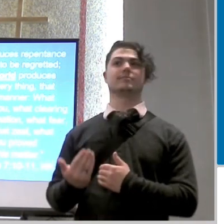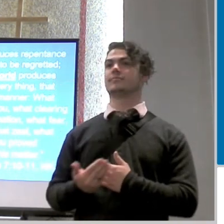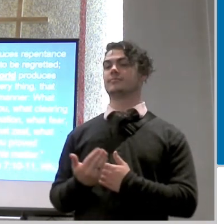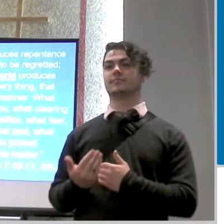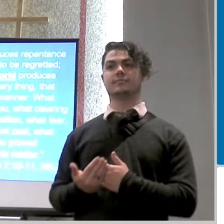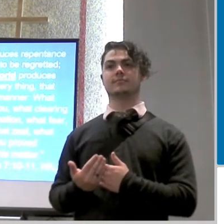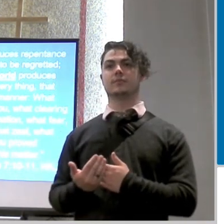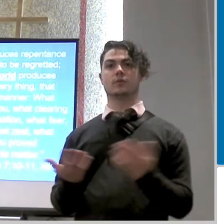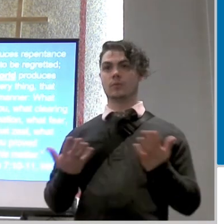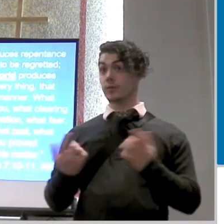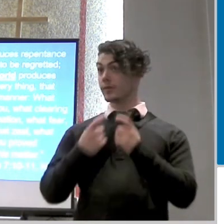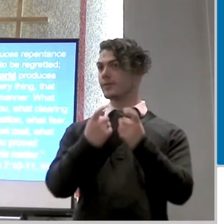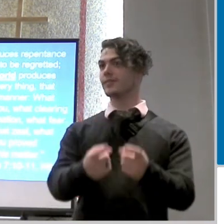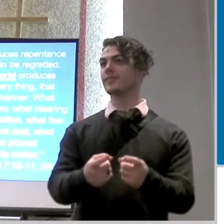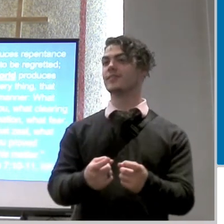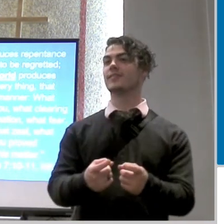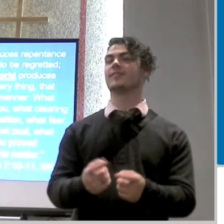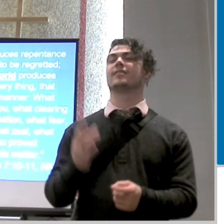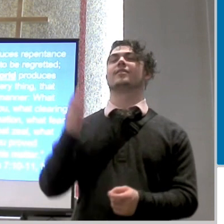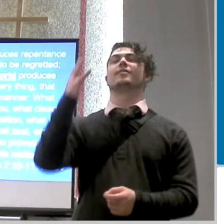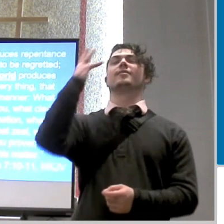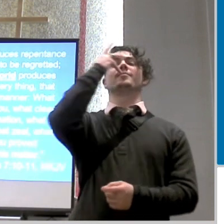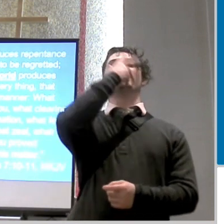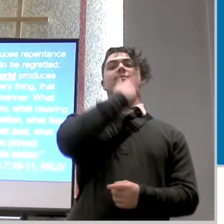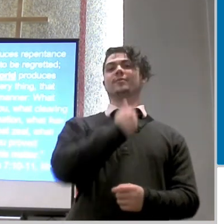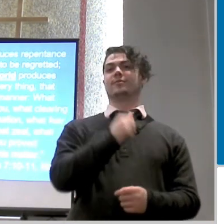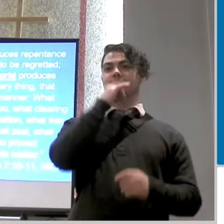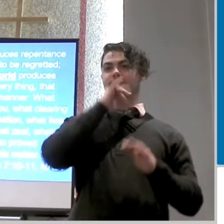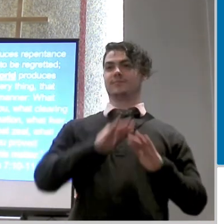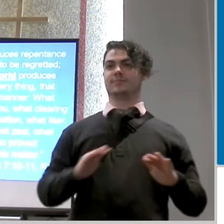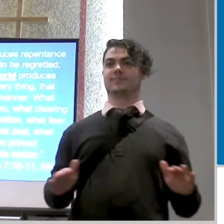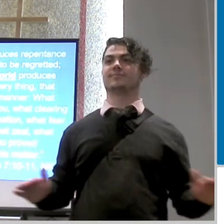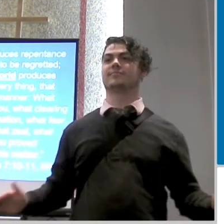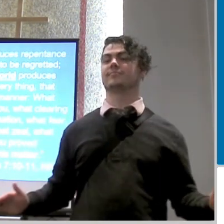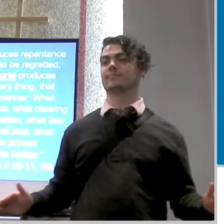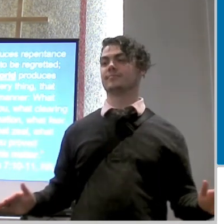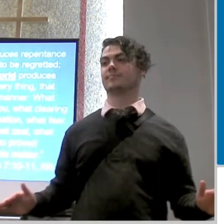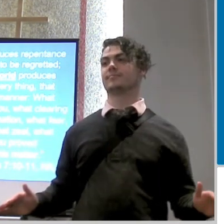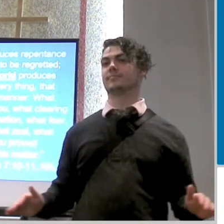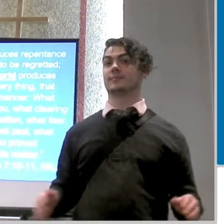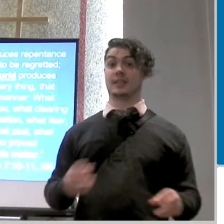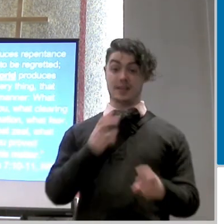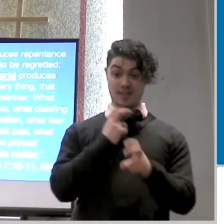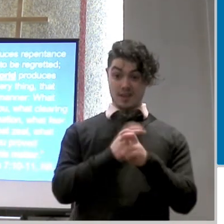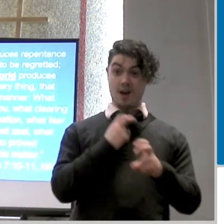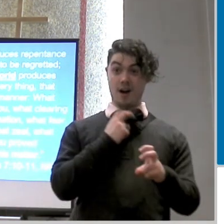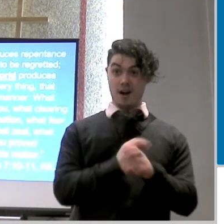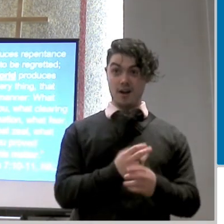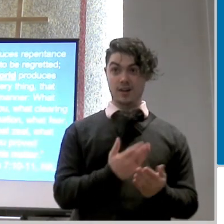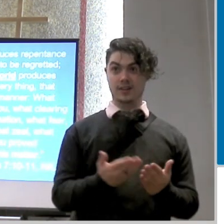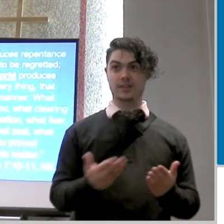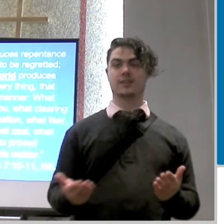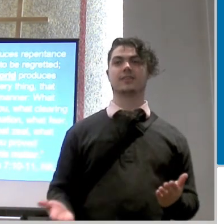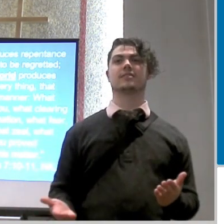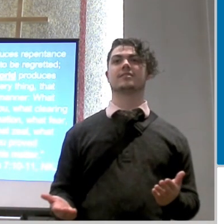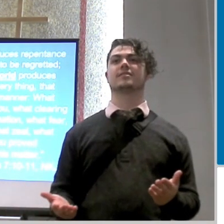produce right beautiful children the hard things produce really good things it's the